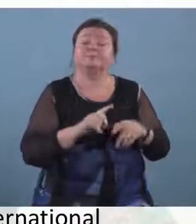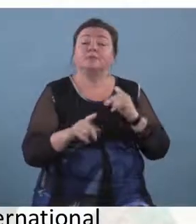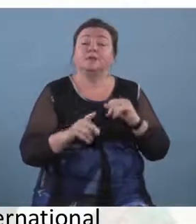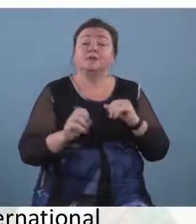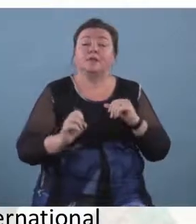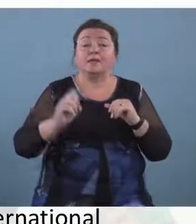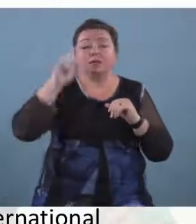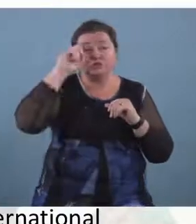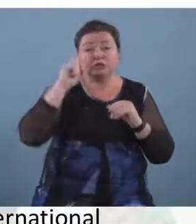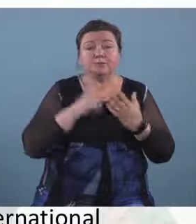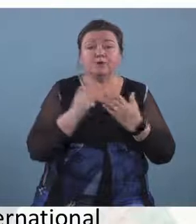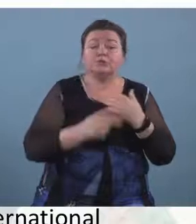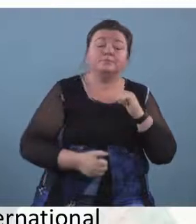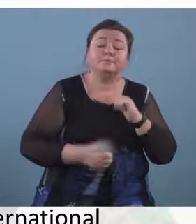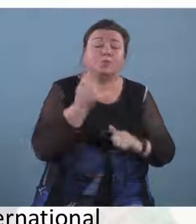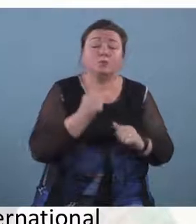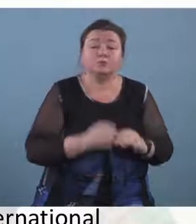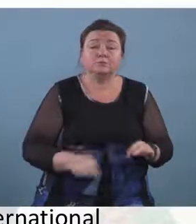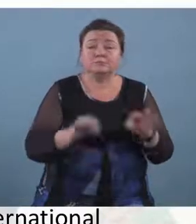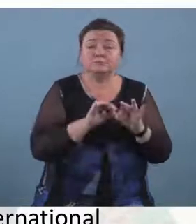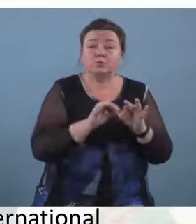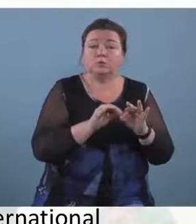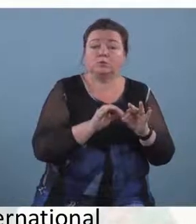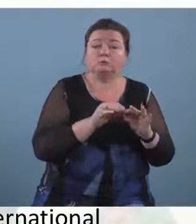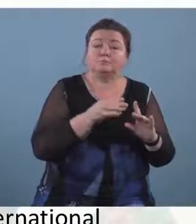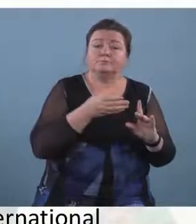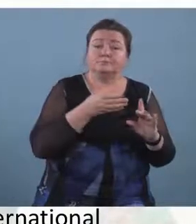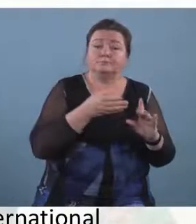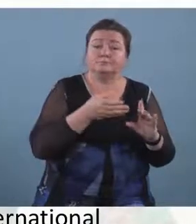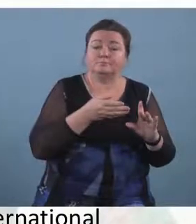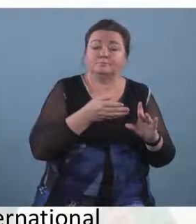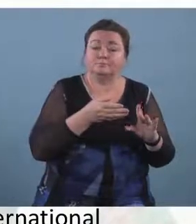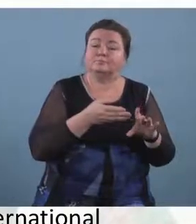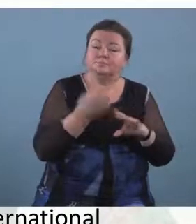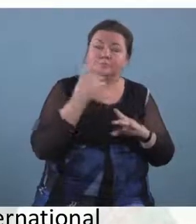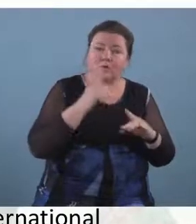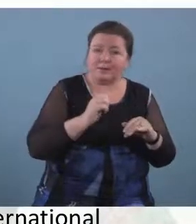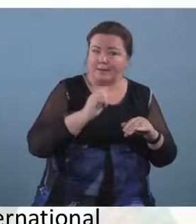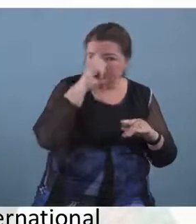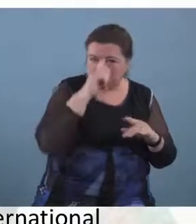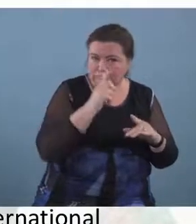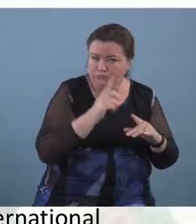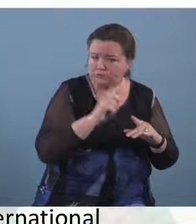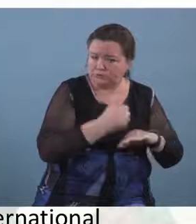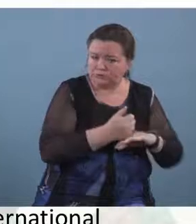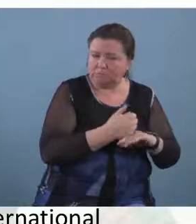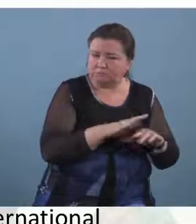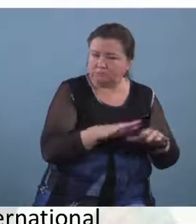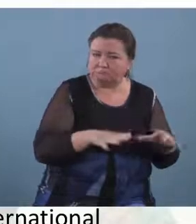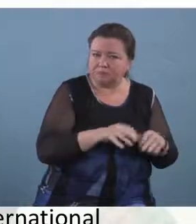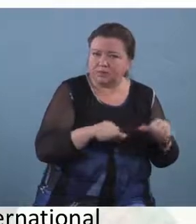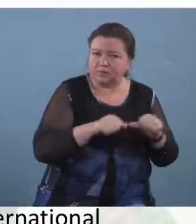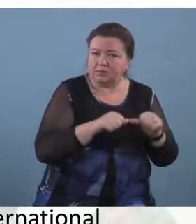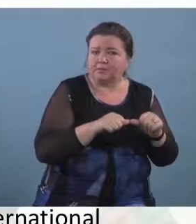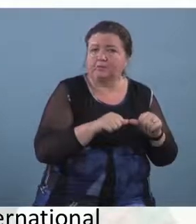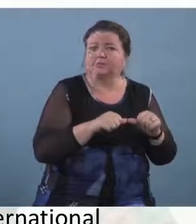mostly instrumental and mostly in education settings we don't do very much